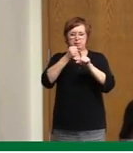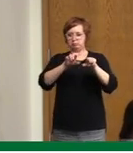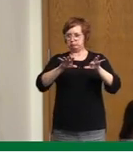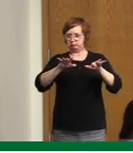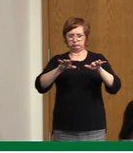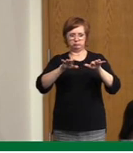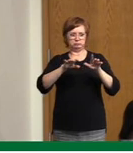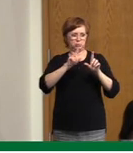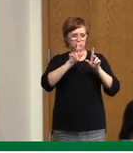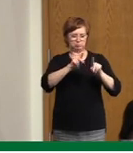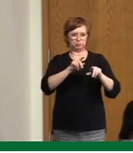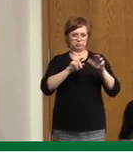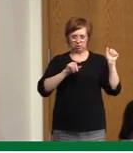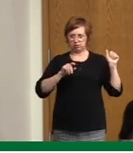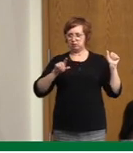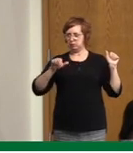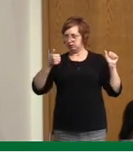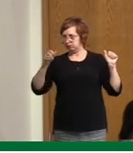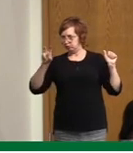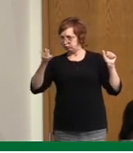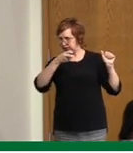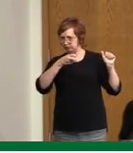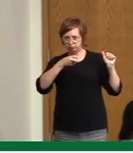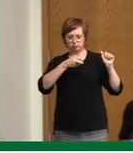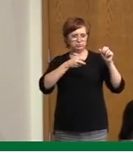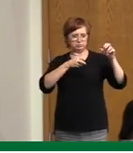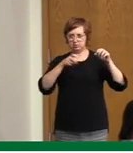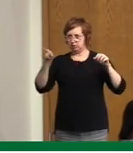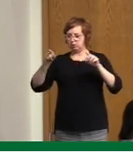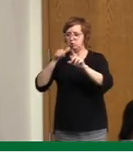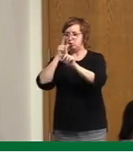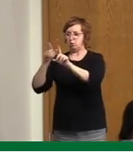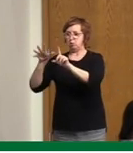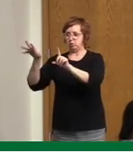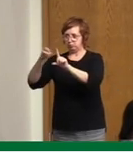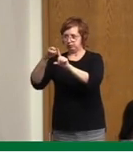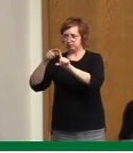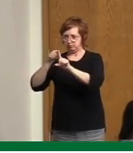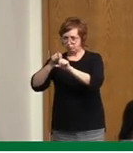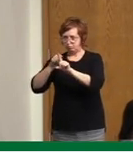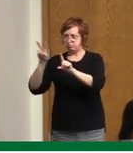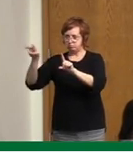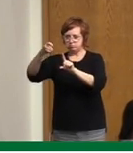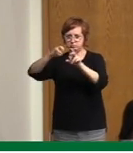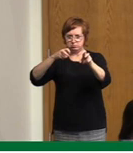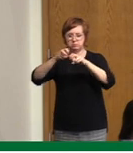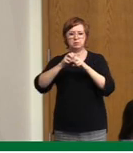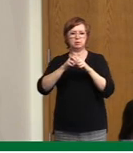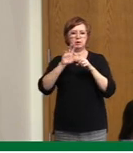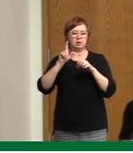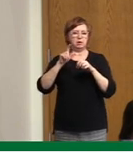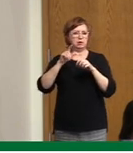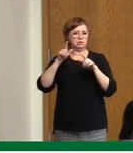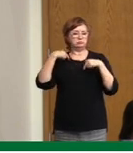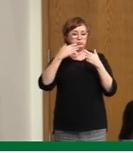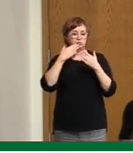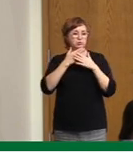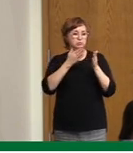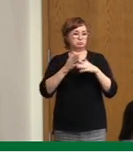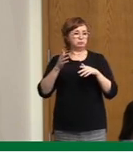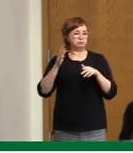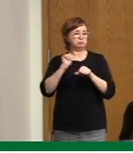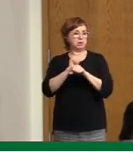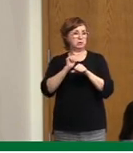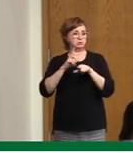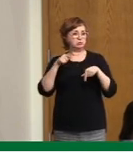for all of that. It's just a matter of how quickly we can execute those plans, and so far we've been doing an extremely good job of that. I don't know if you want to add anything,